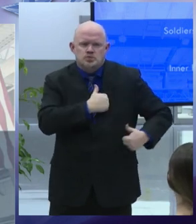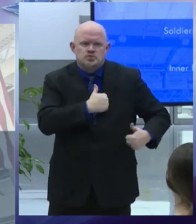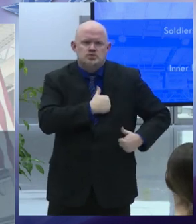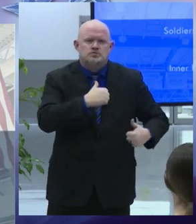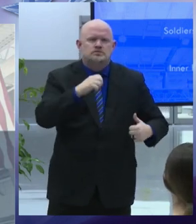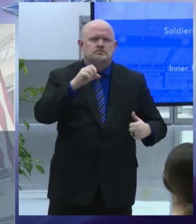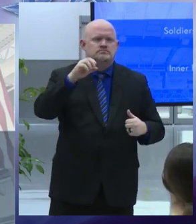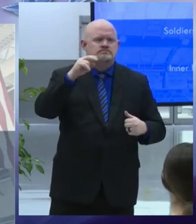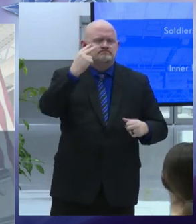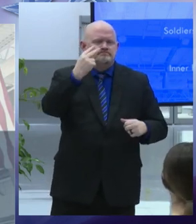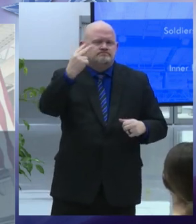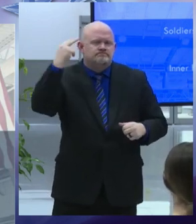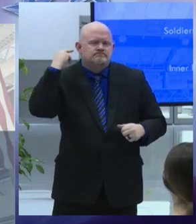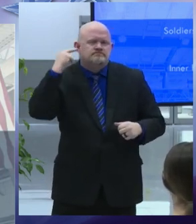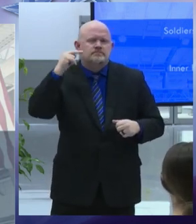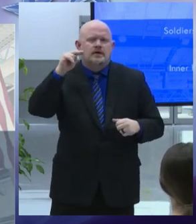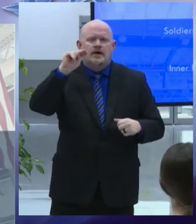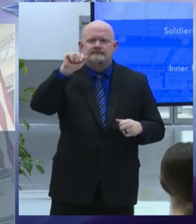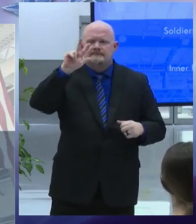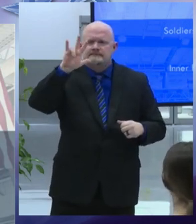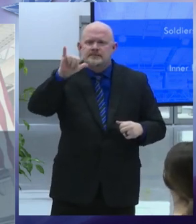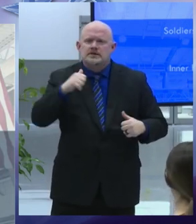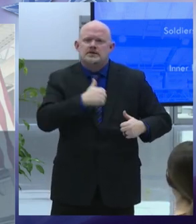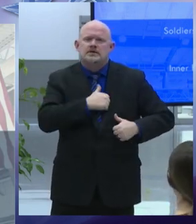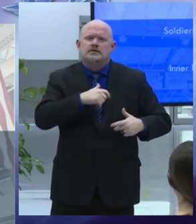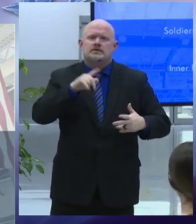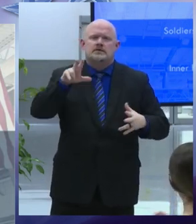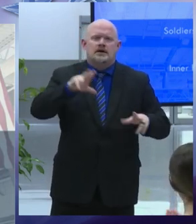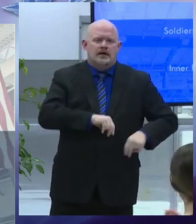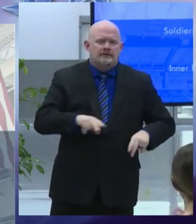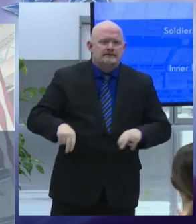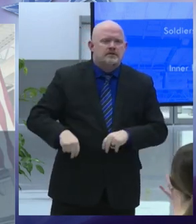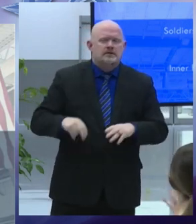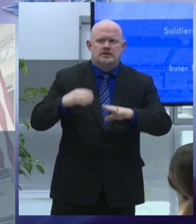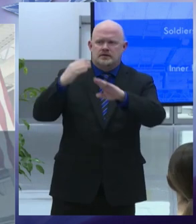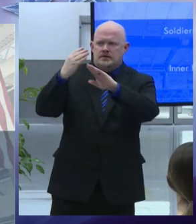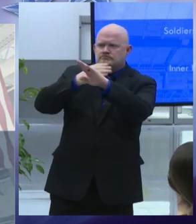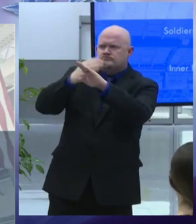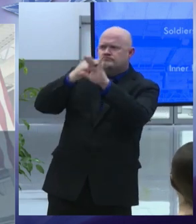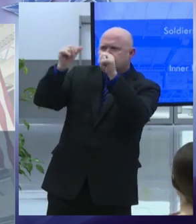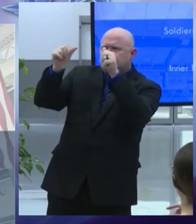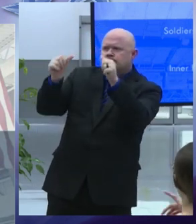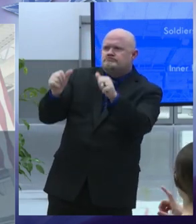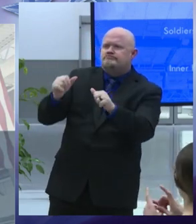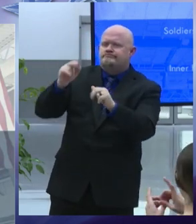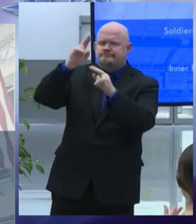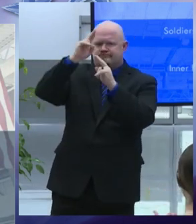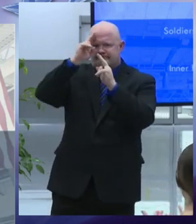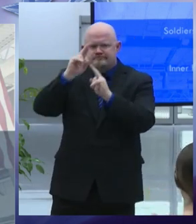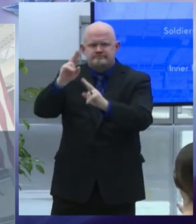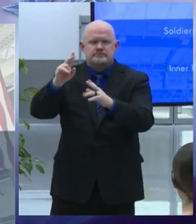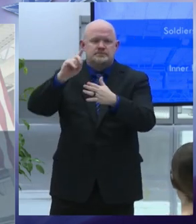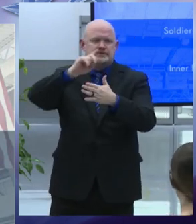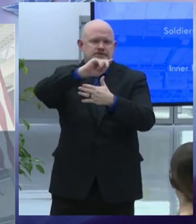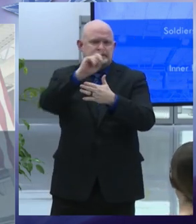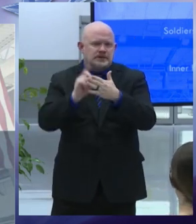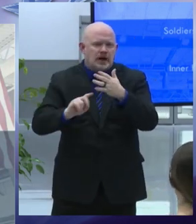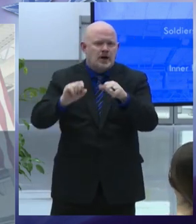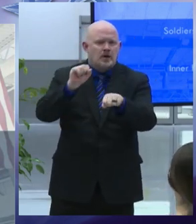there we will move forward with the planning and conceptual design work necessary to create a heritage park at columbus circle